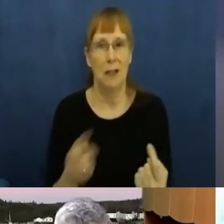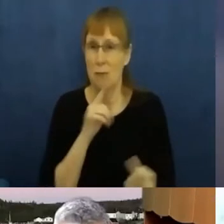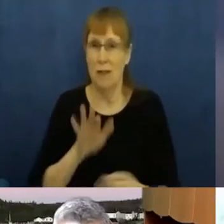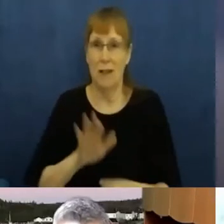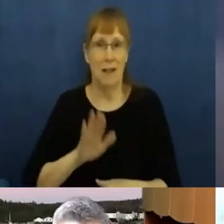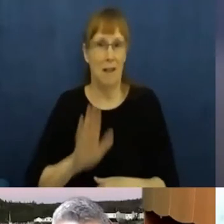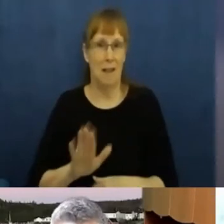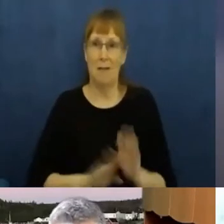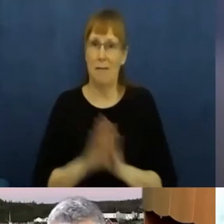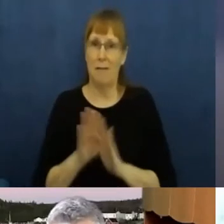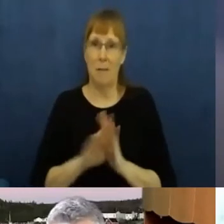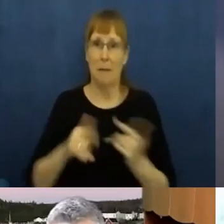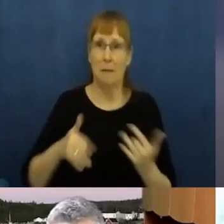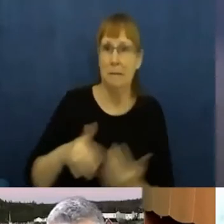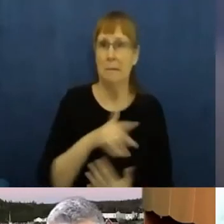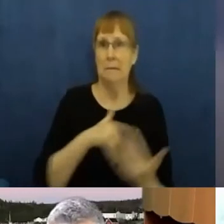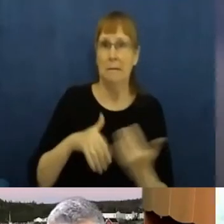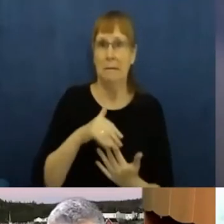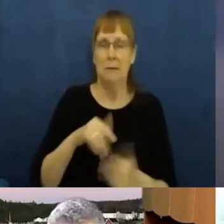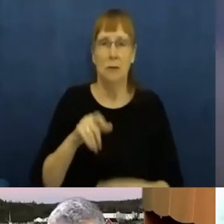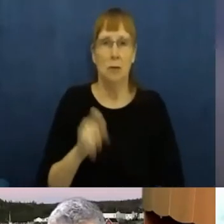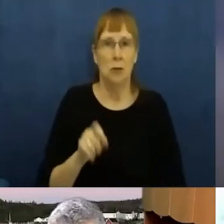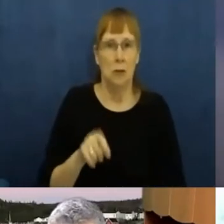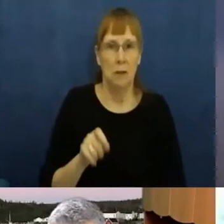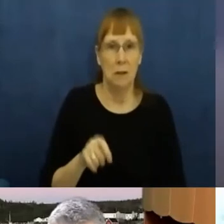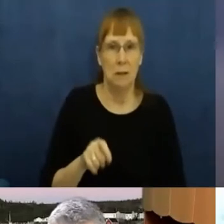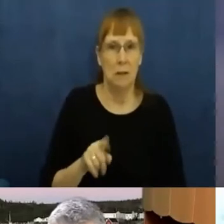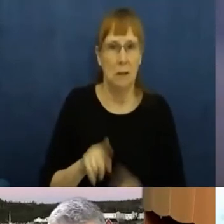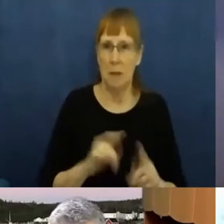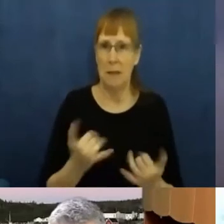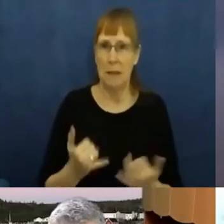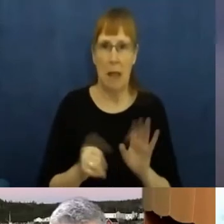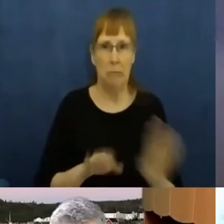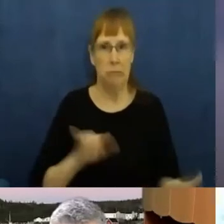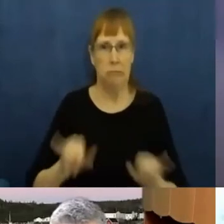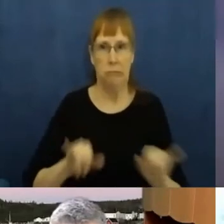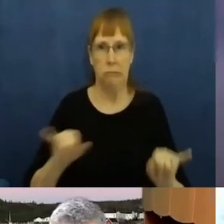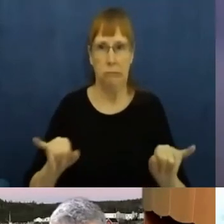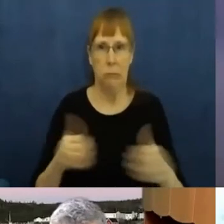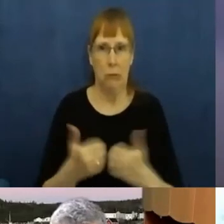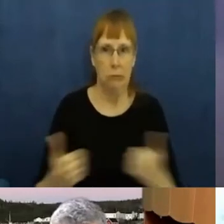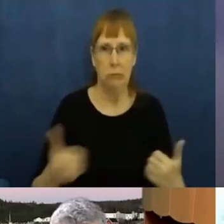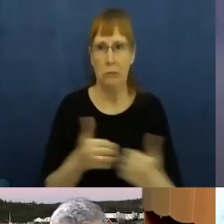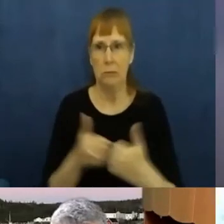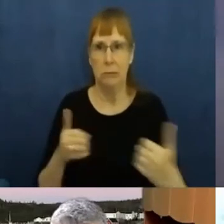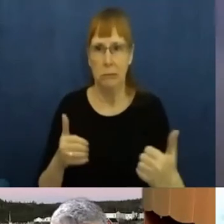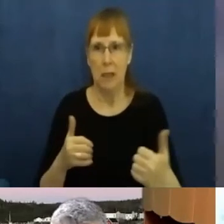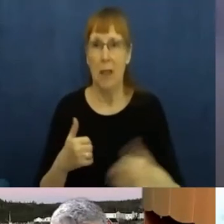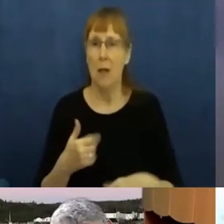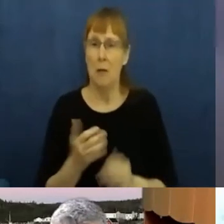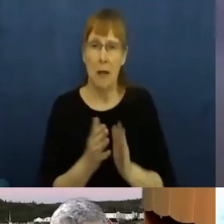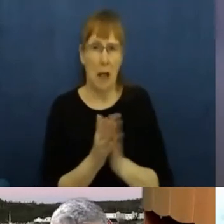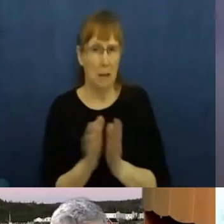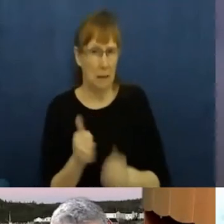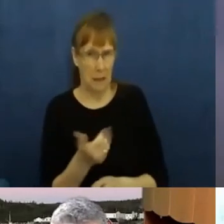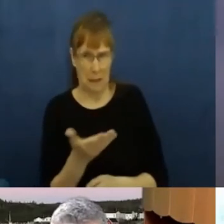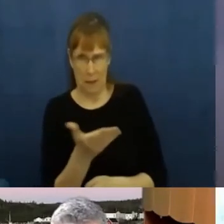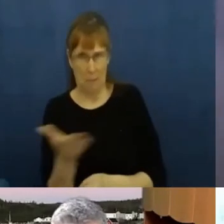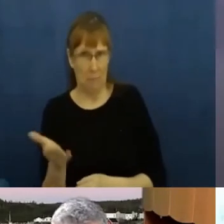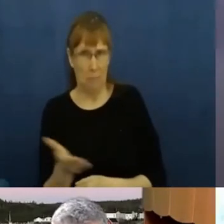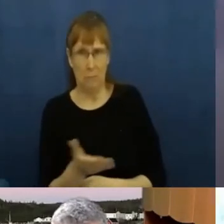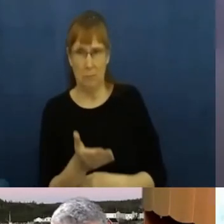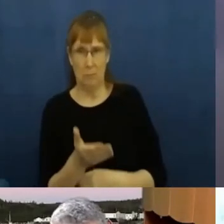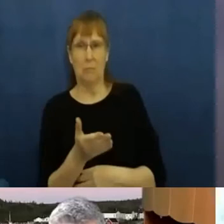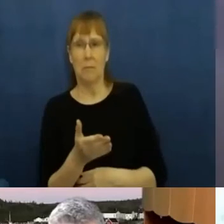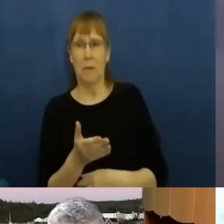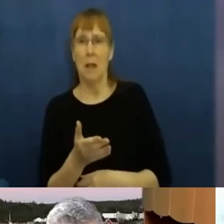So I would actually invite any of our panelists and our commentator to